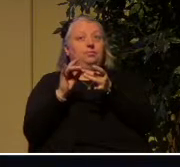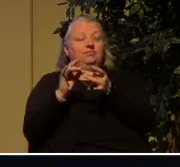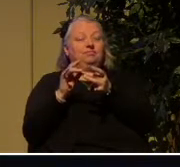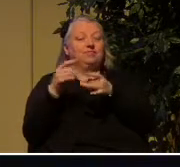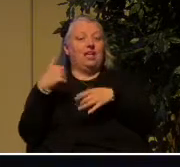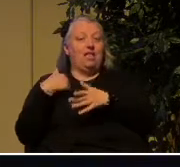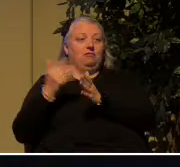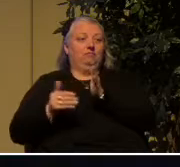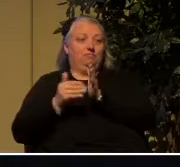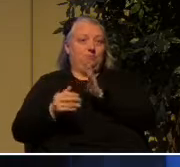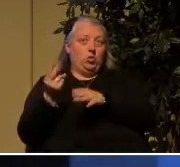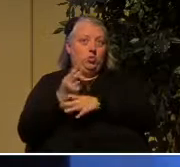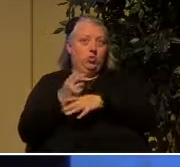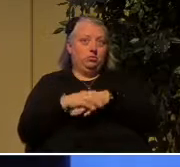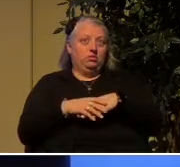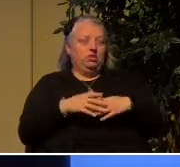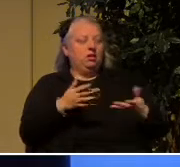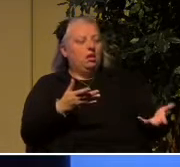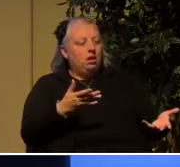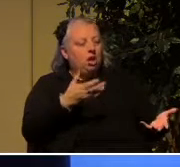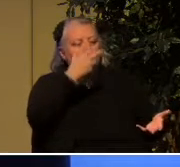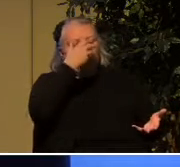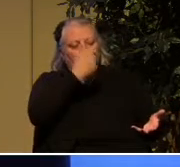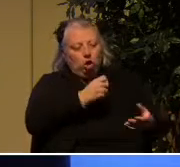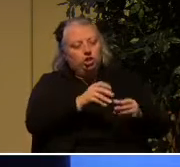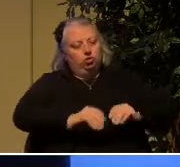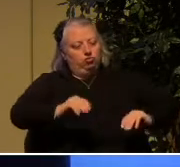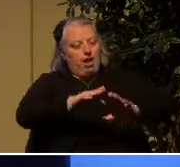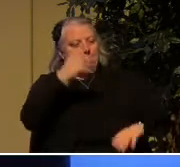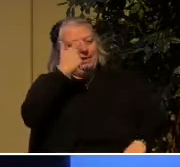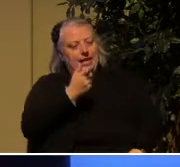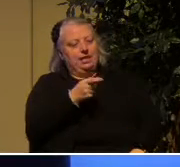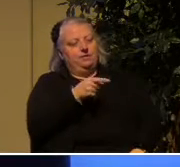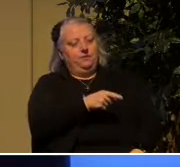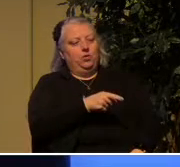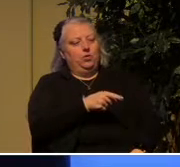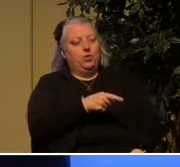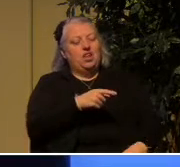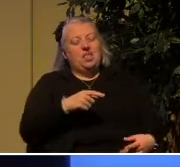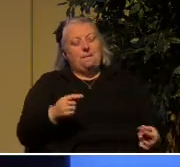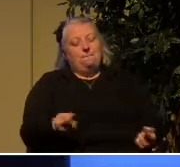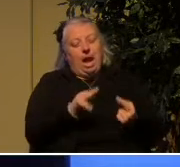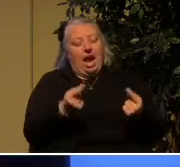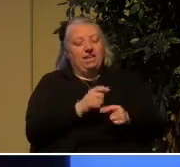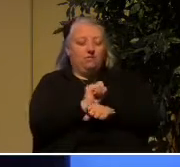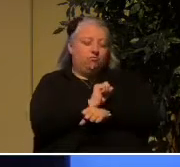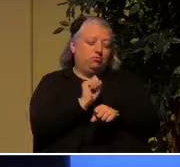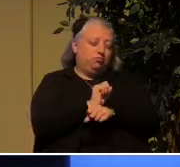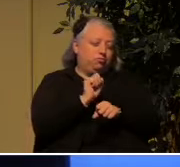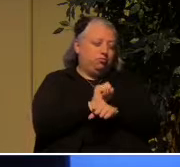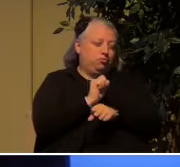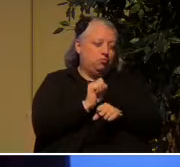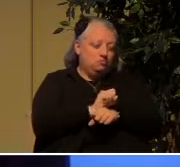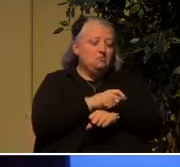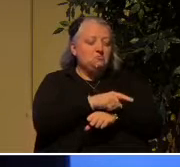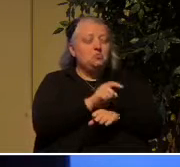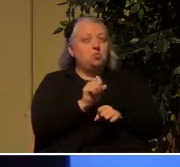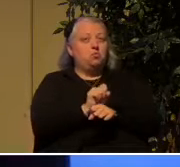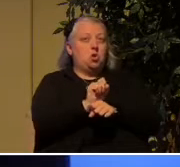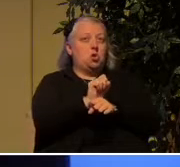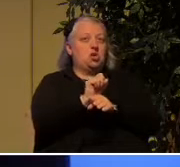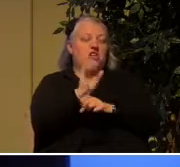me quote. God says to them, cursed is the ground because of you. Through painful toil, you will eat of it all the days of your life.